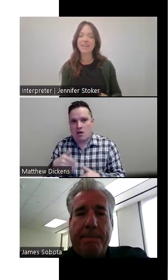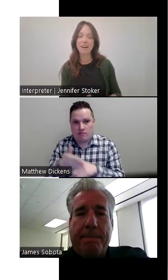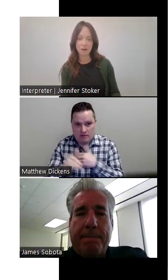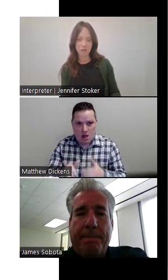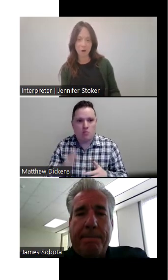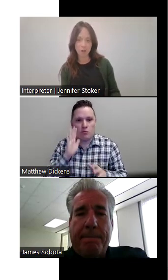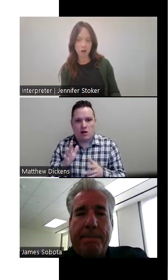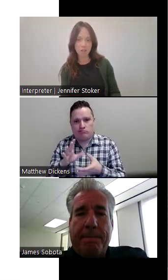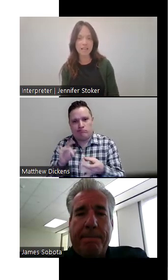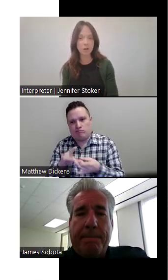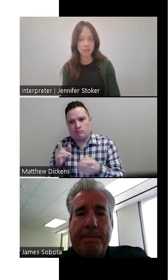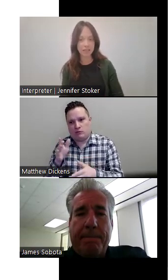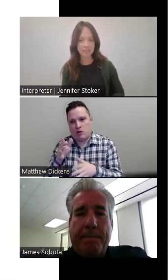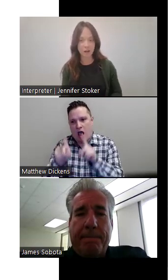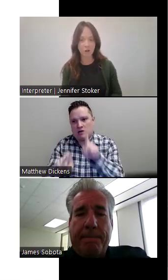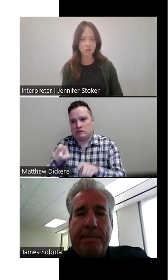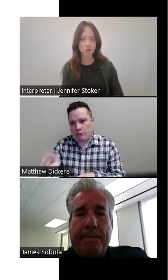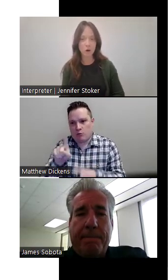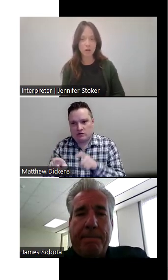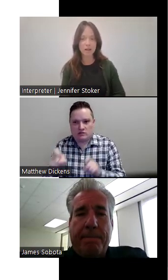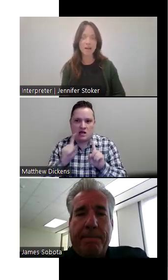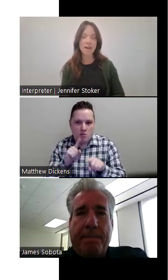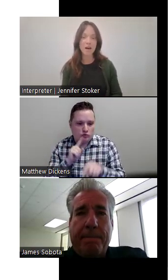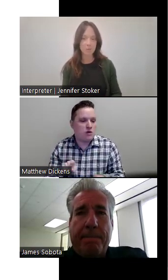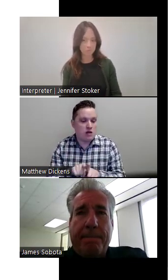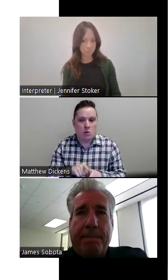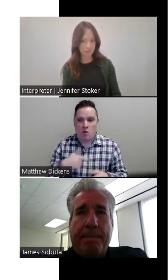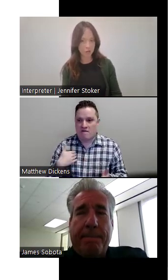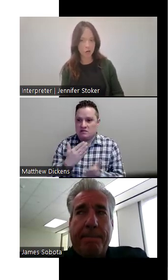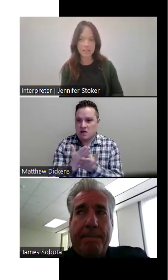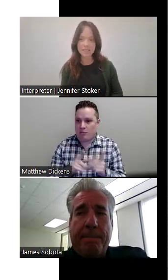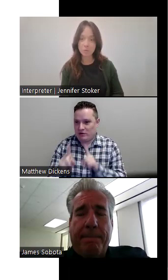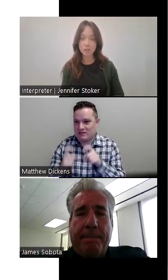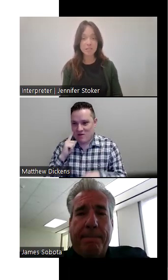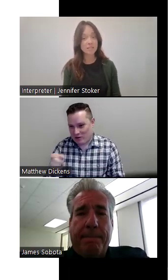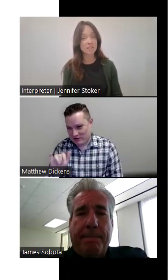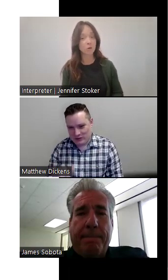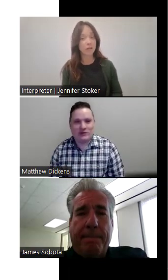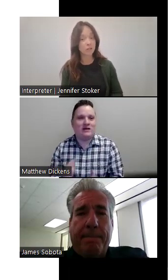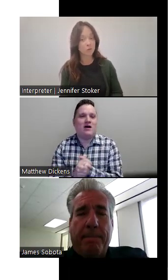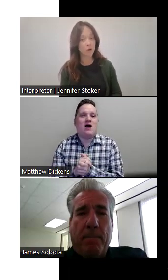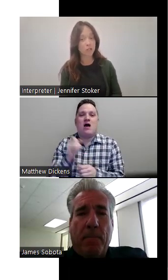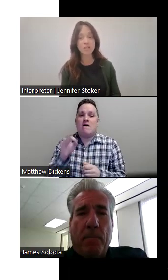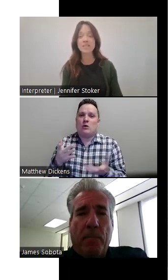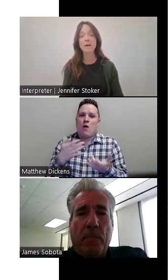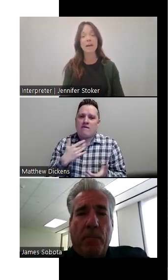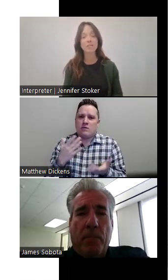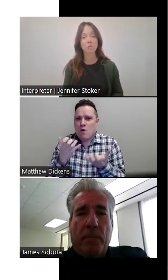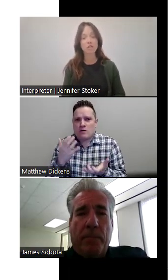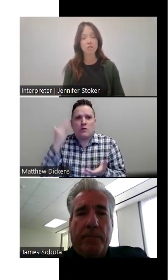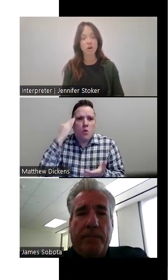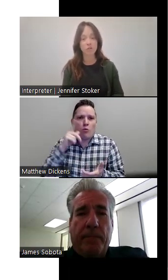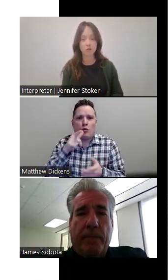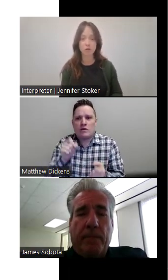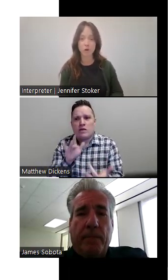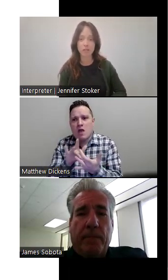of our talk today. We'll let Officer Sabota talk about his experiences and then we'll answer some questions and I may have